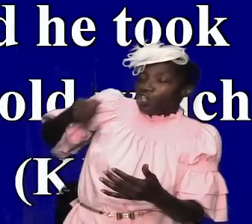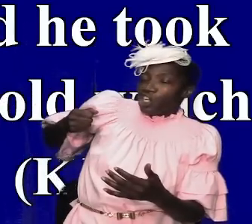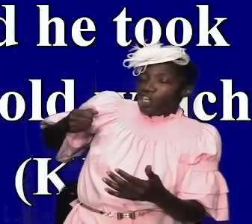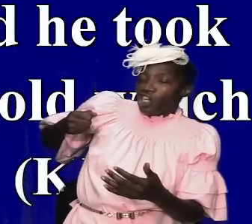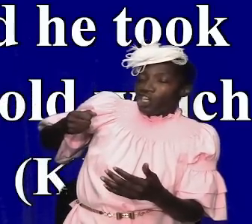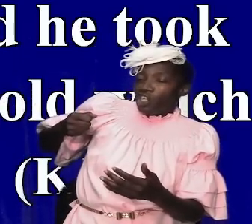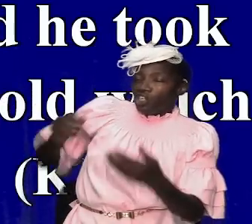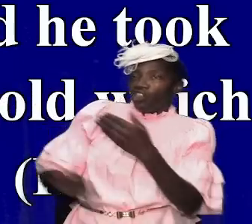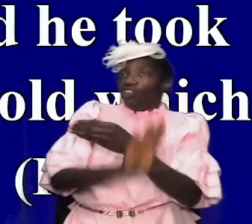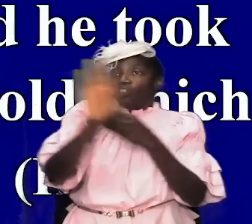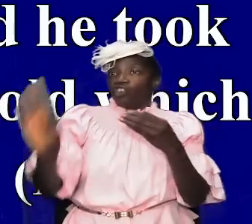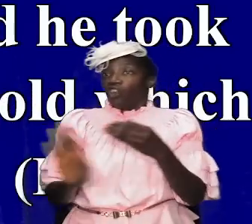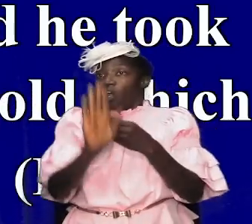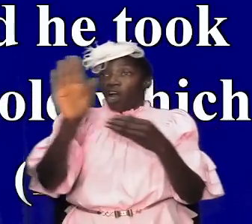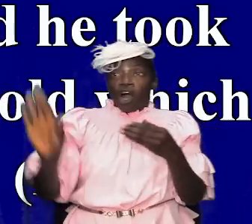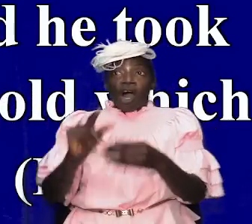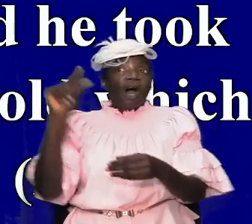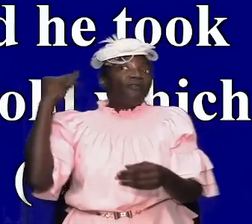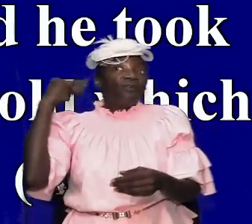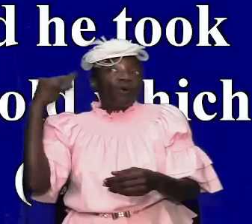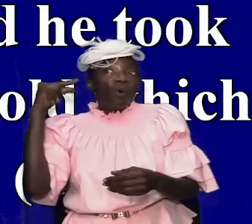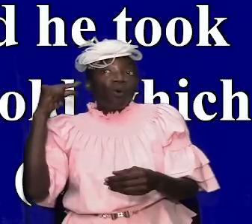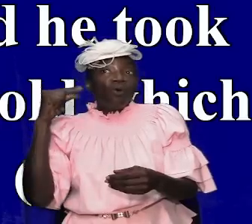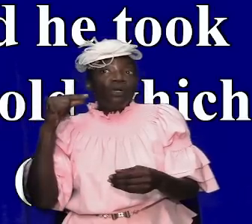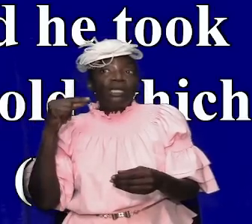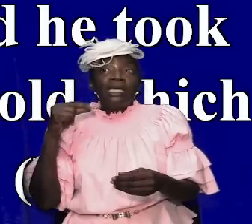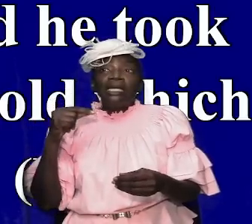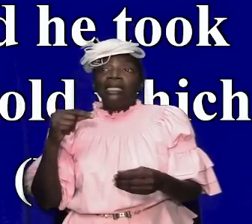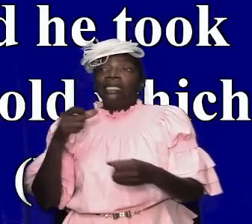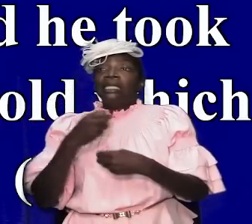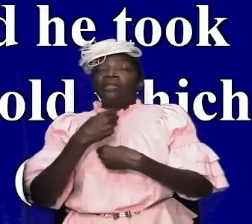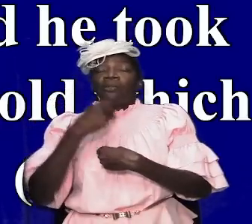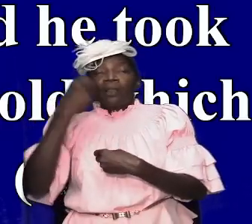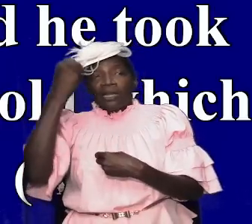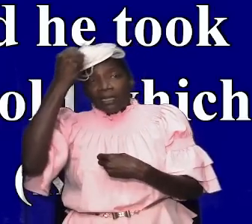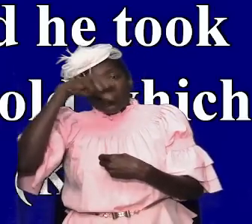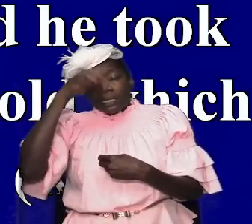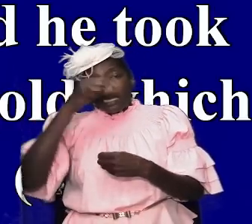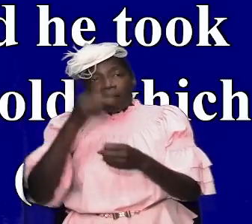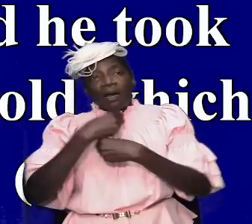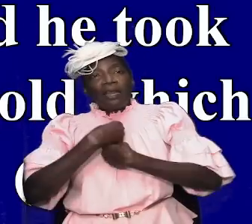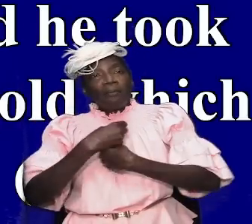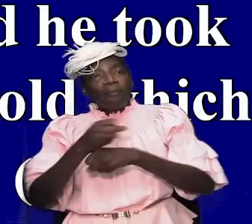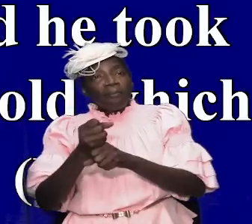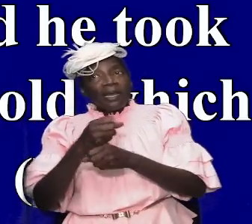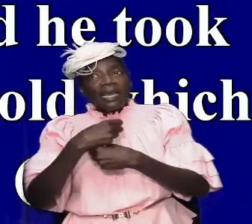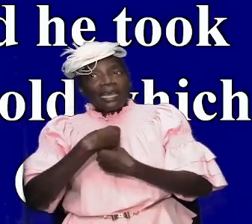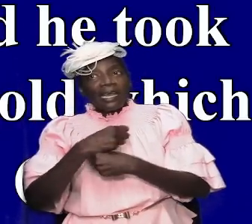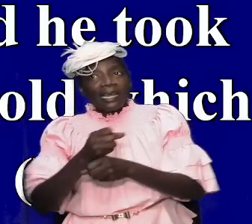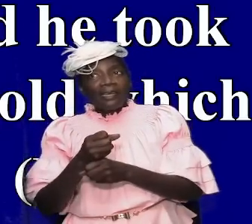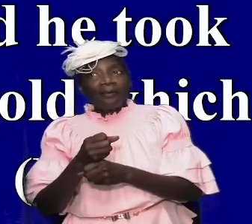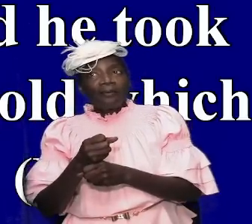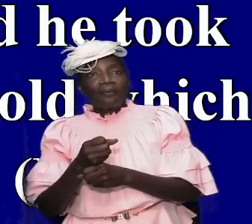the shields of gold which solomon had made and let me just quickly let me just quickly